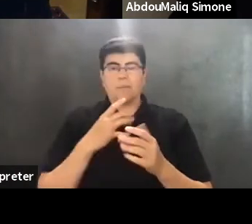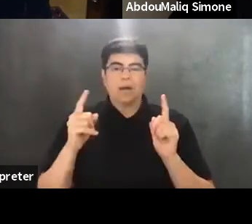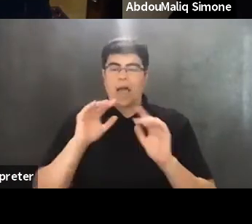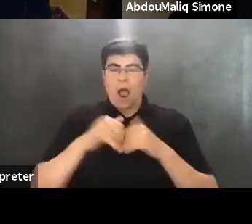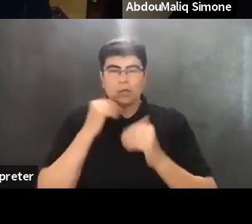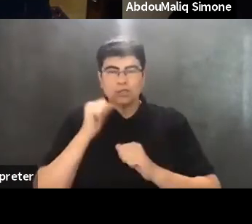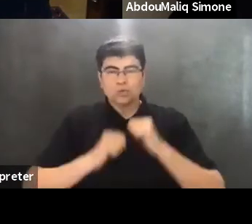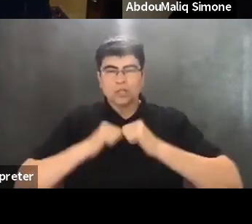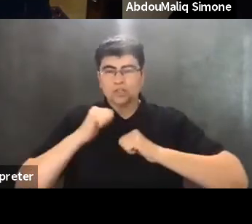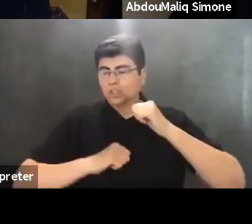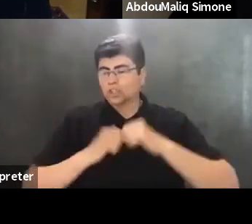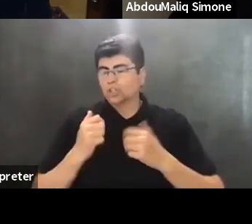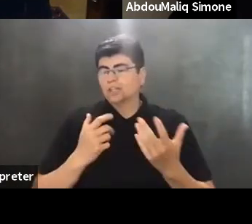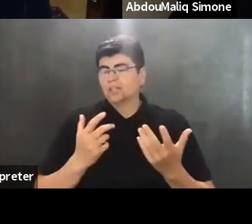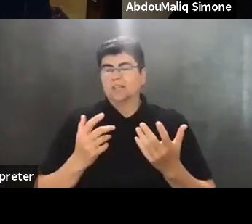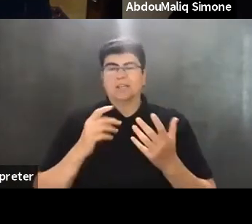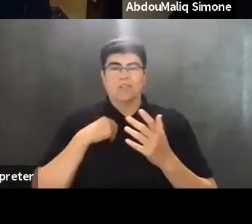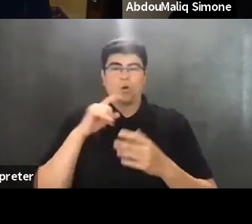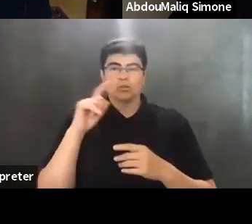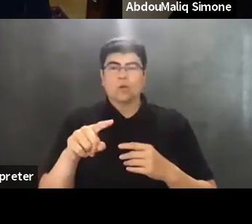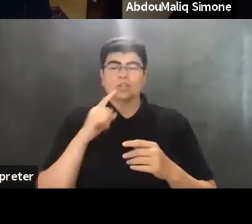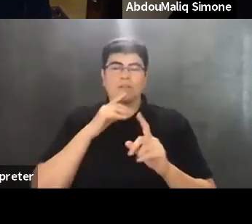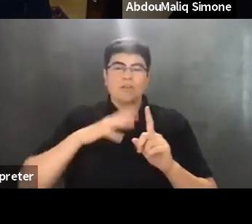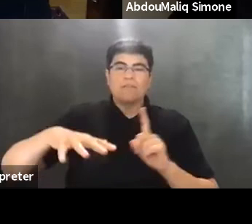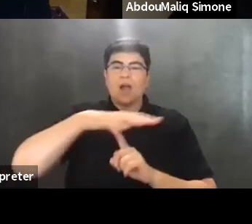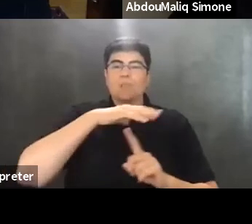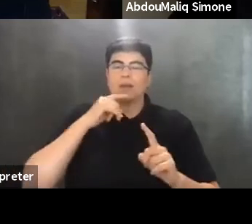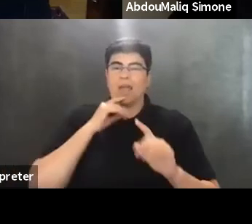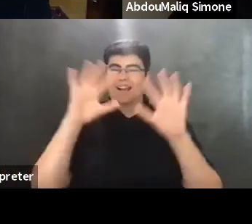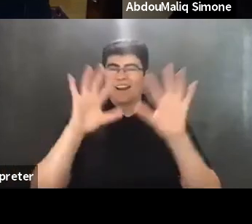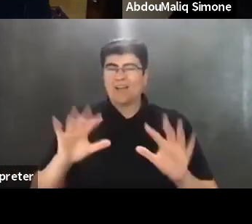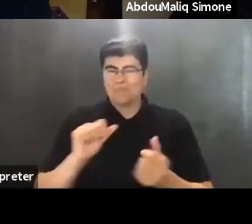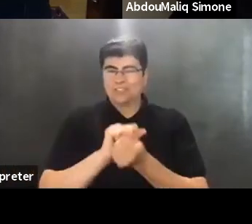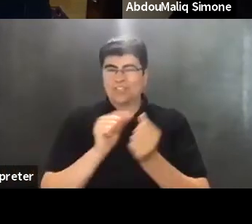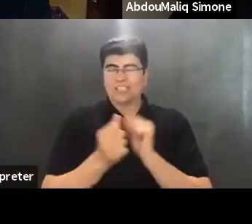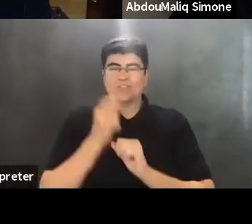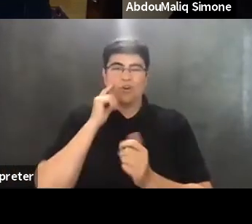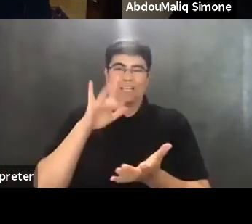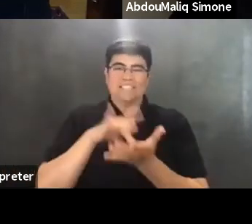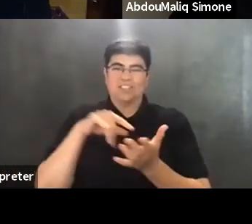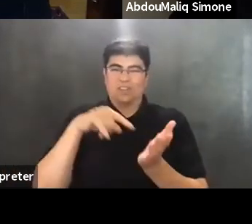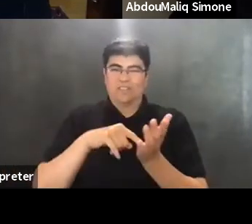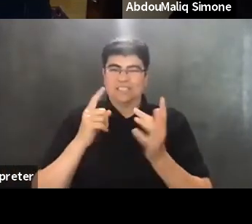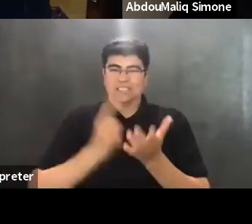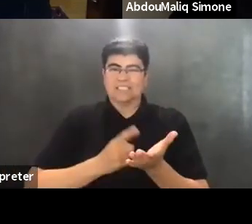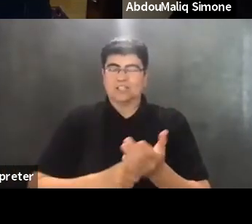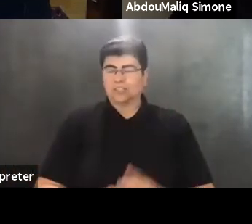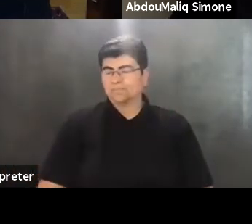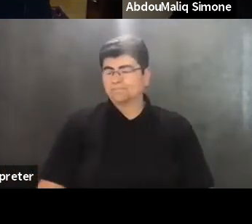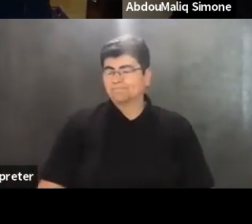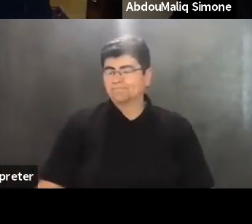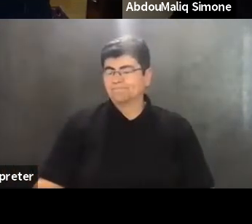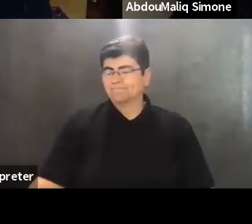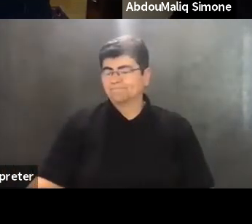structured without putting the question of the environment and climate change right at the center of this discussion. It's